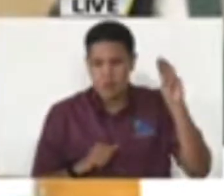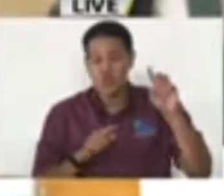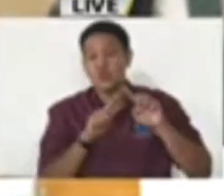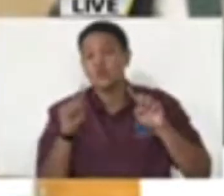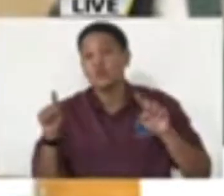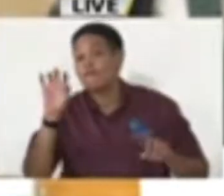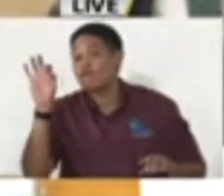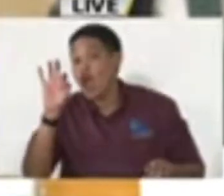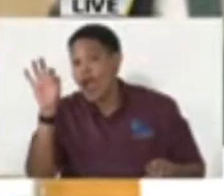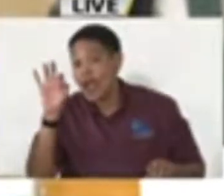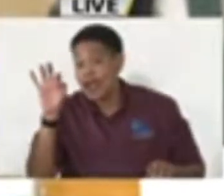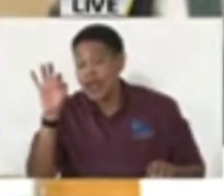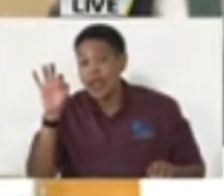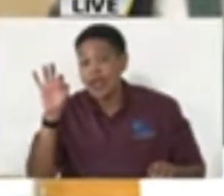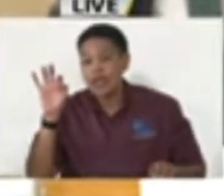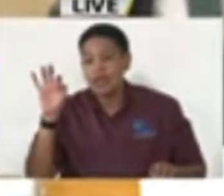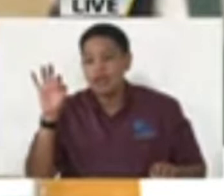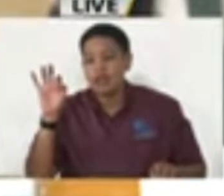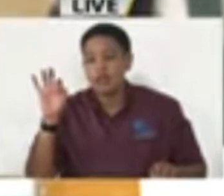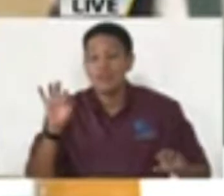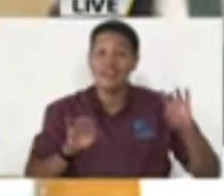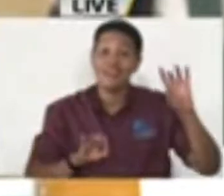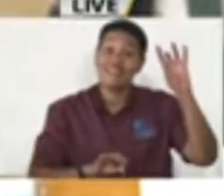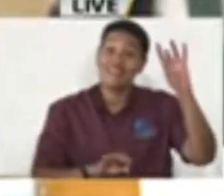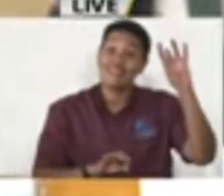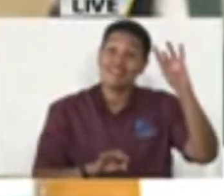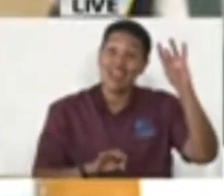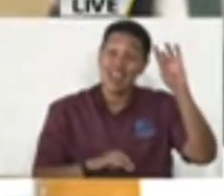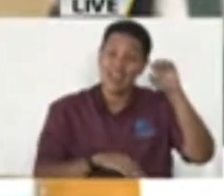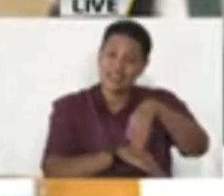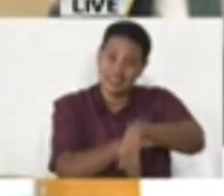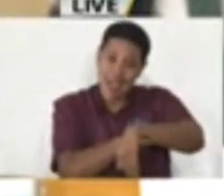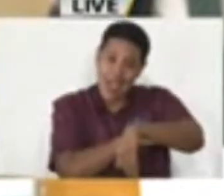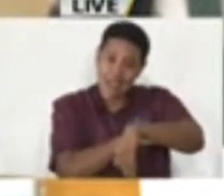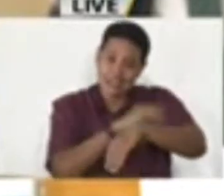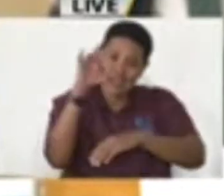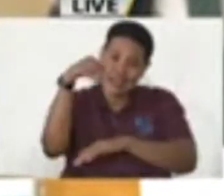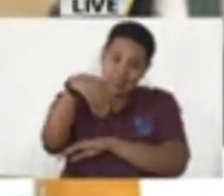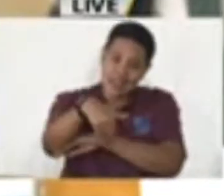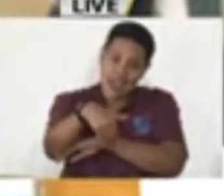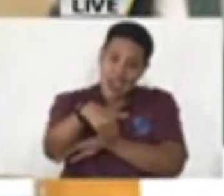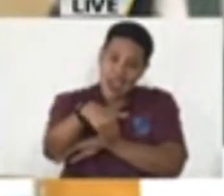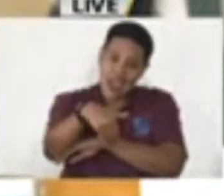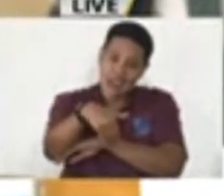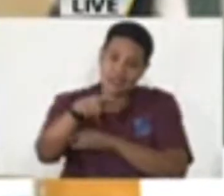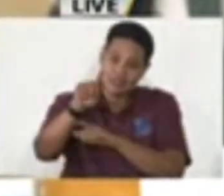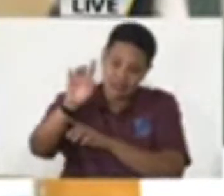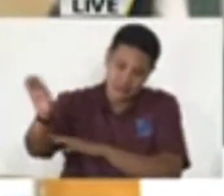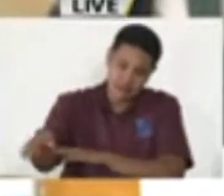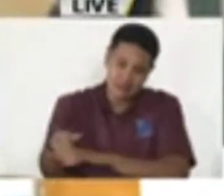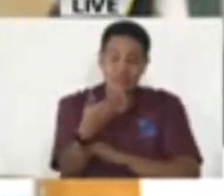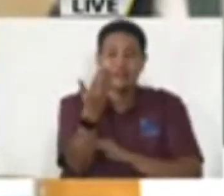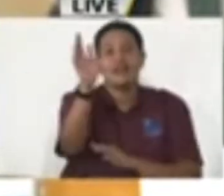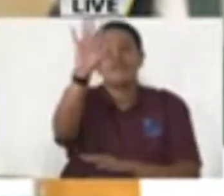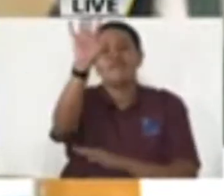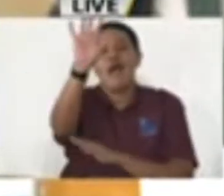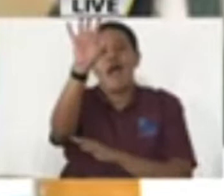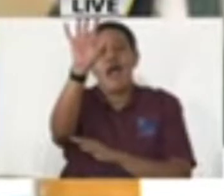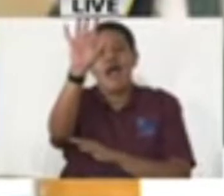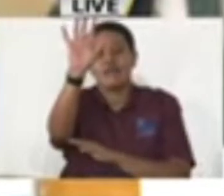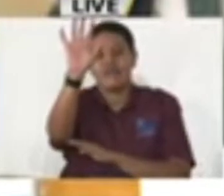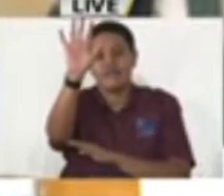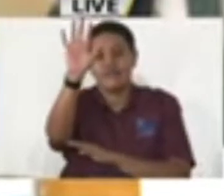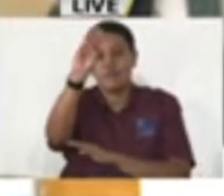Fridays from 8 p.m. nightly to 5 a.m. the